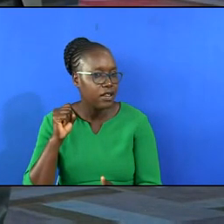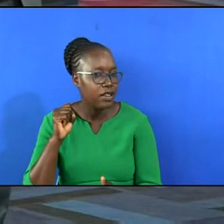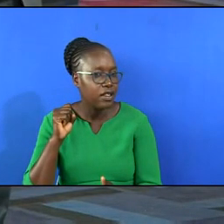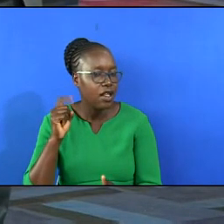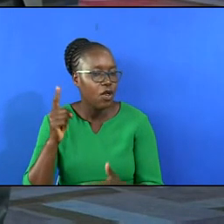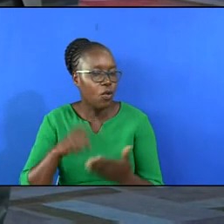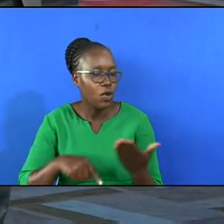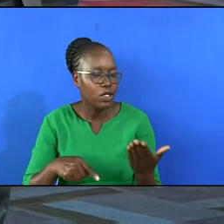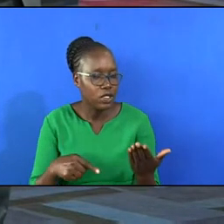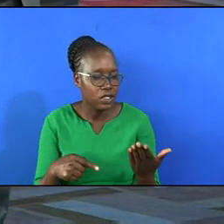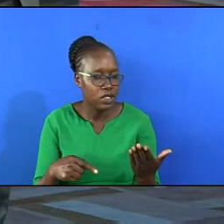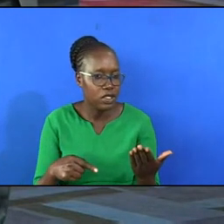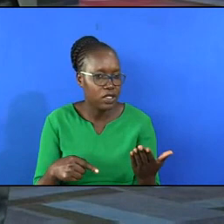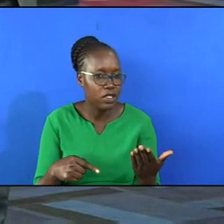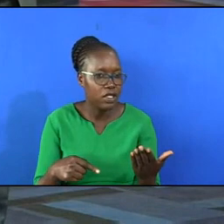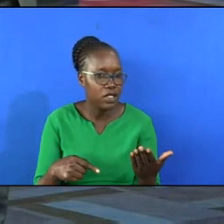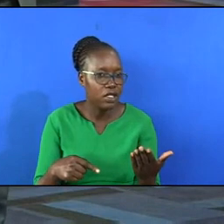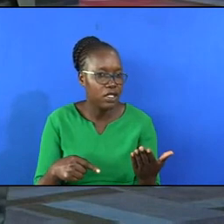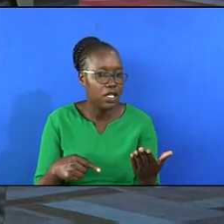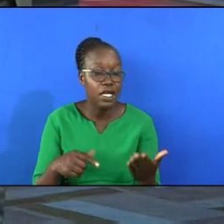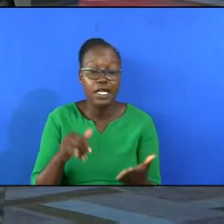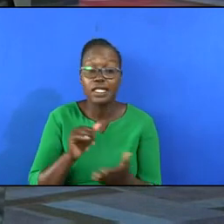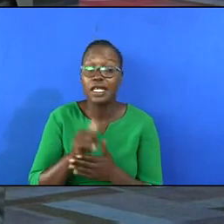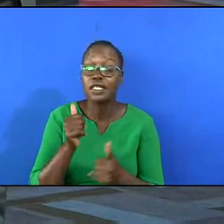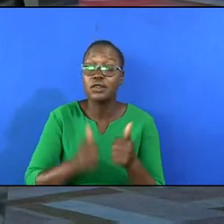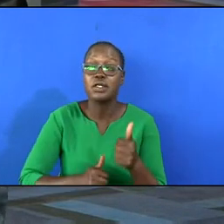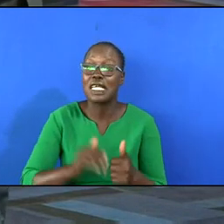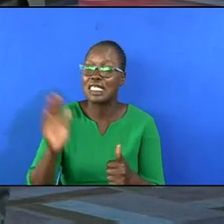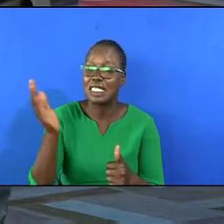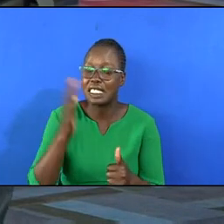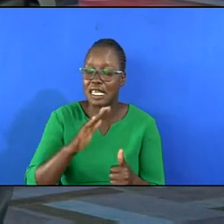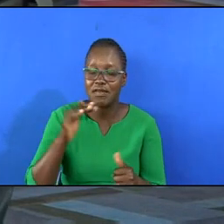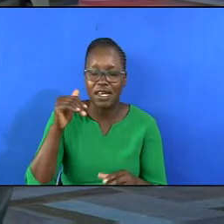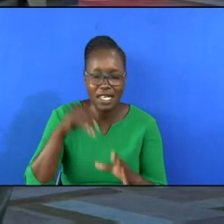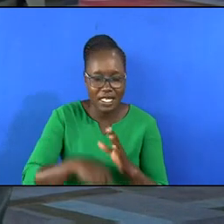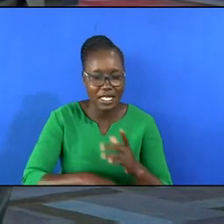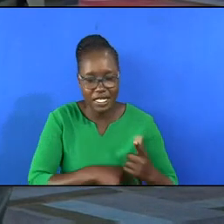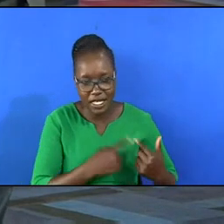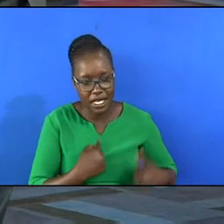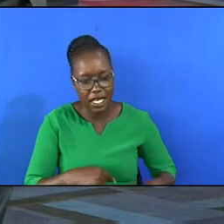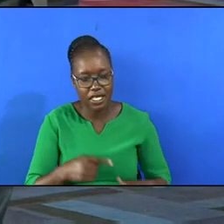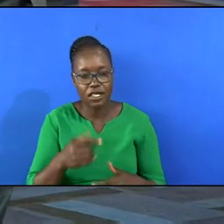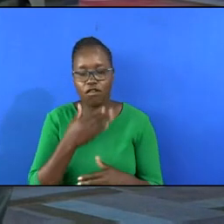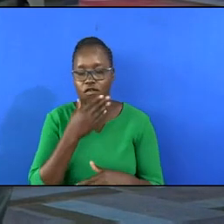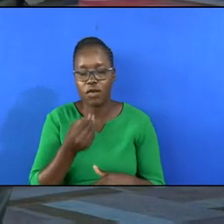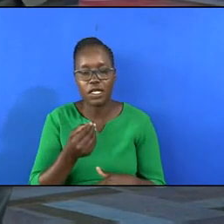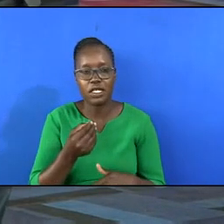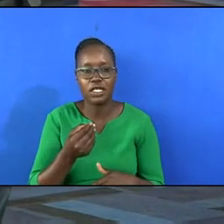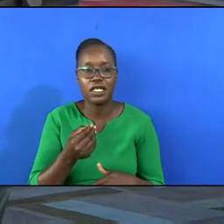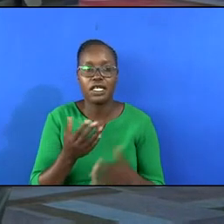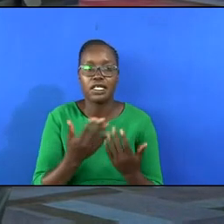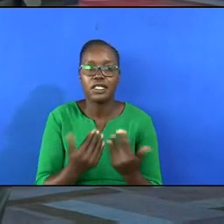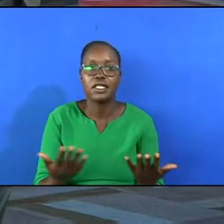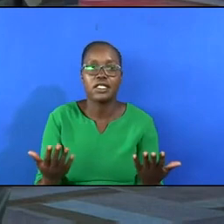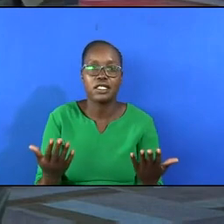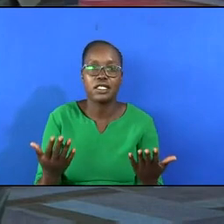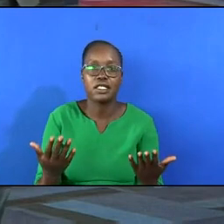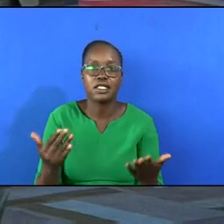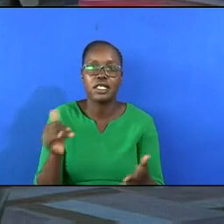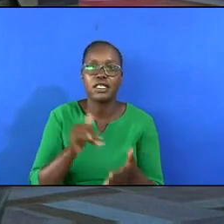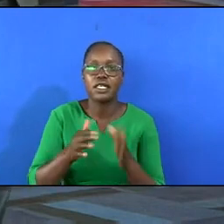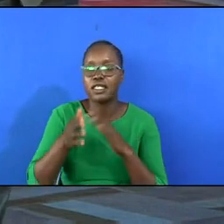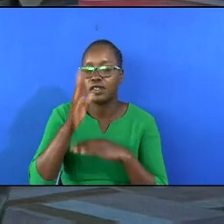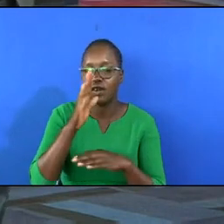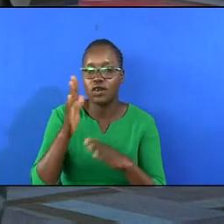what that which has never entered the heart of man the things that